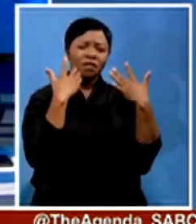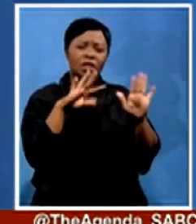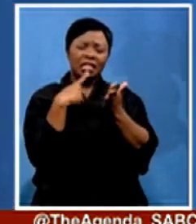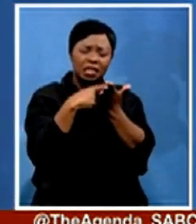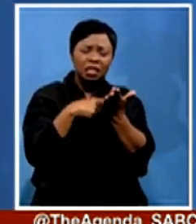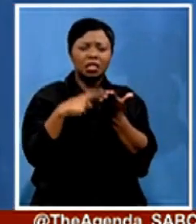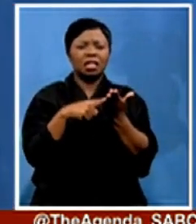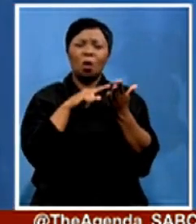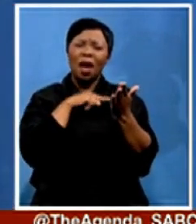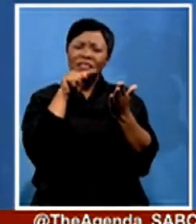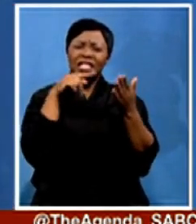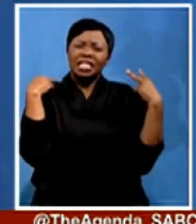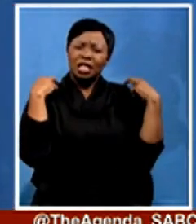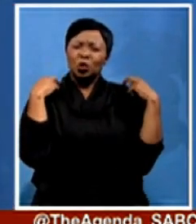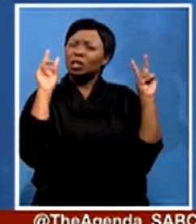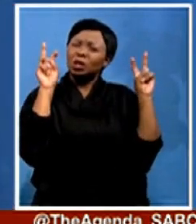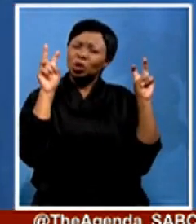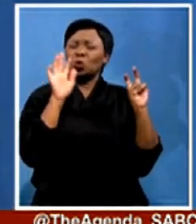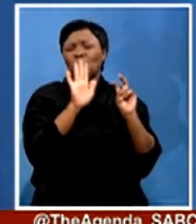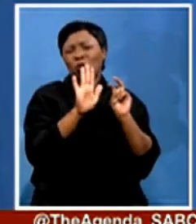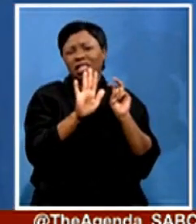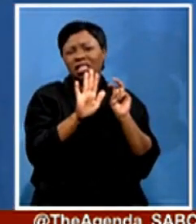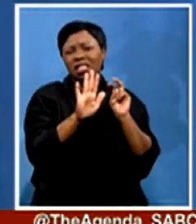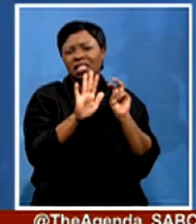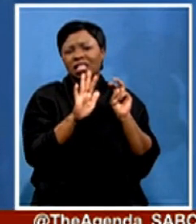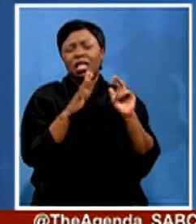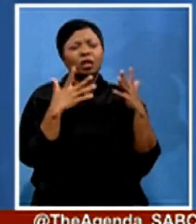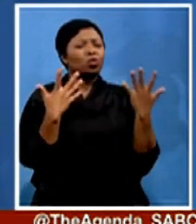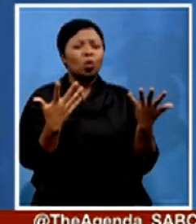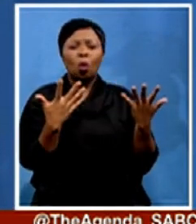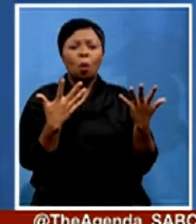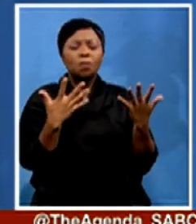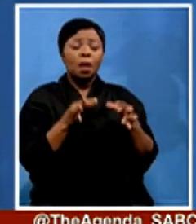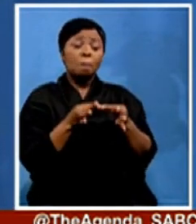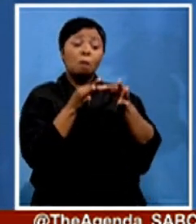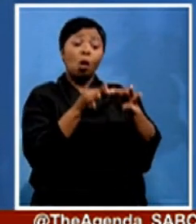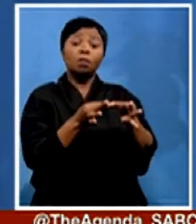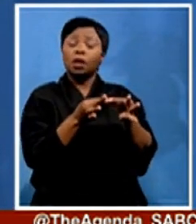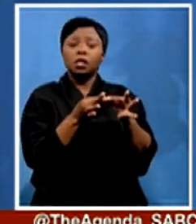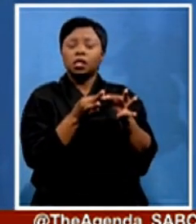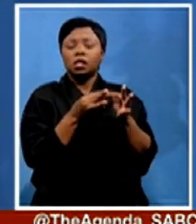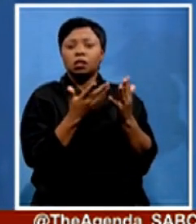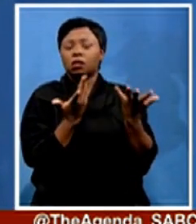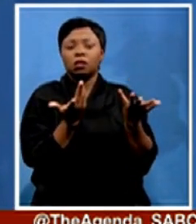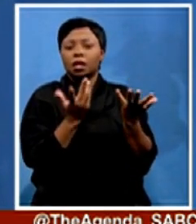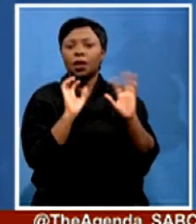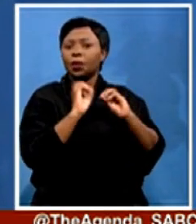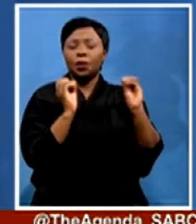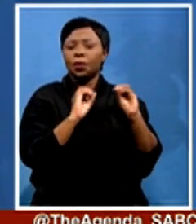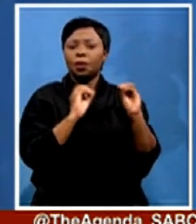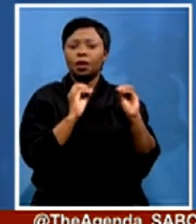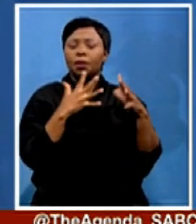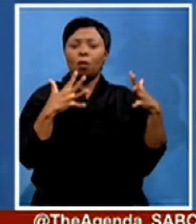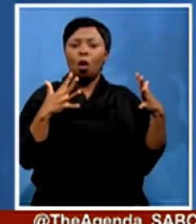don't read much in the postponement, because as far as we know from countries that we represent,